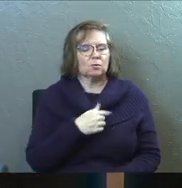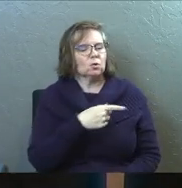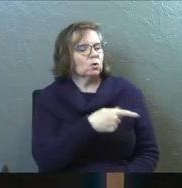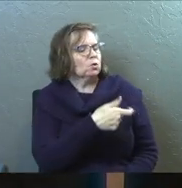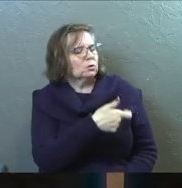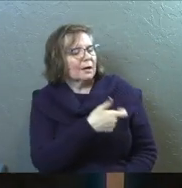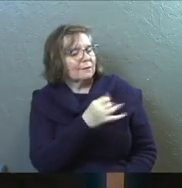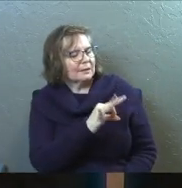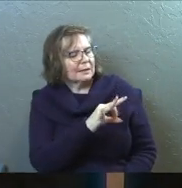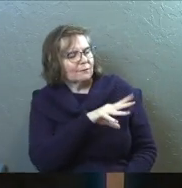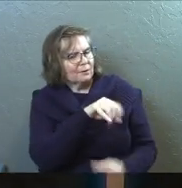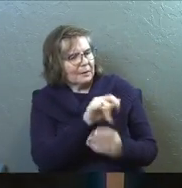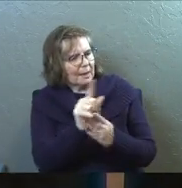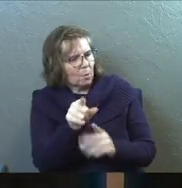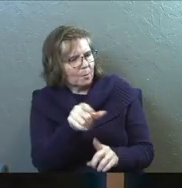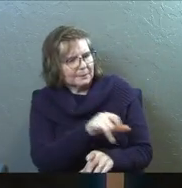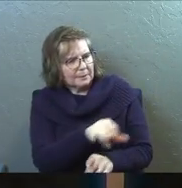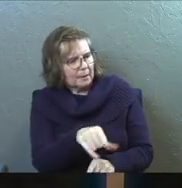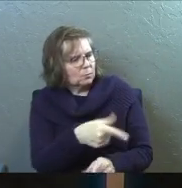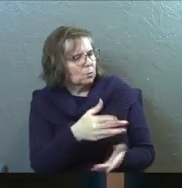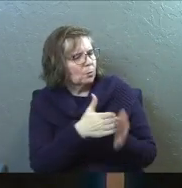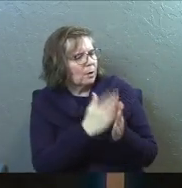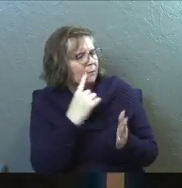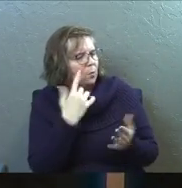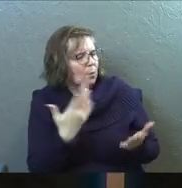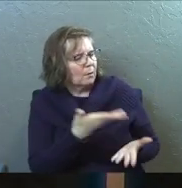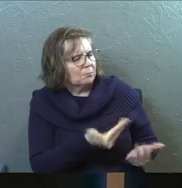would you have prayed right there in that moment?